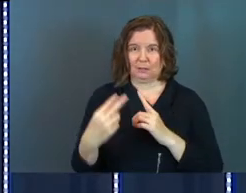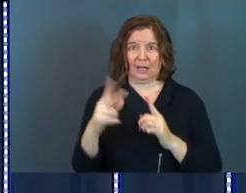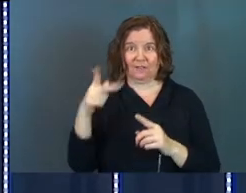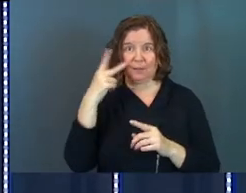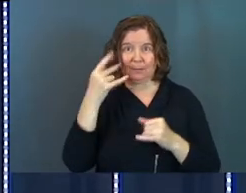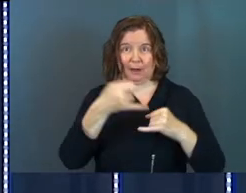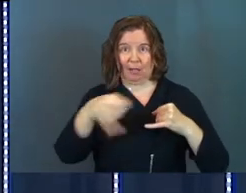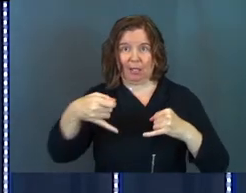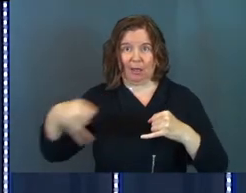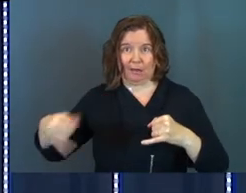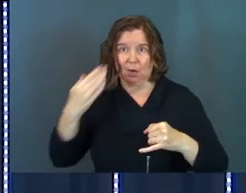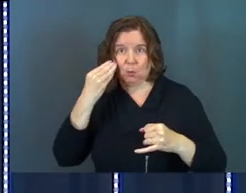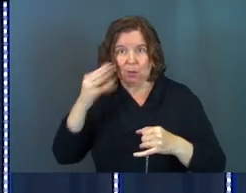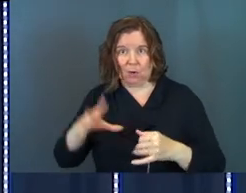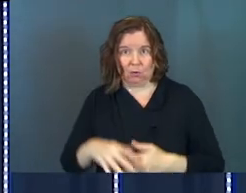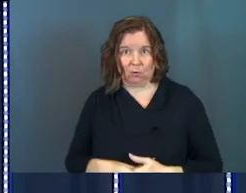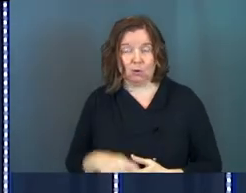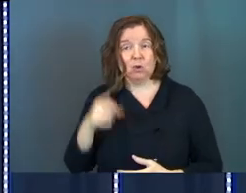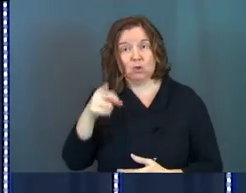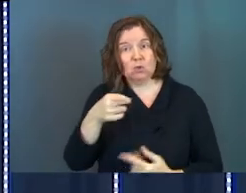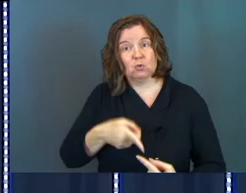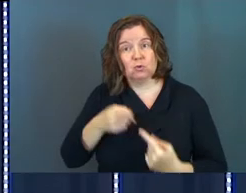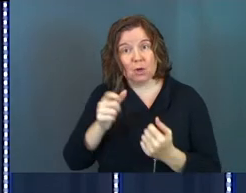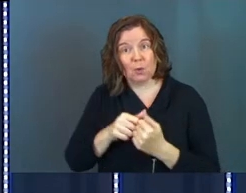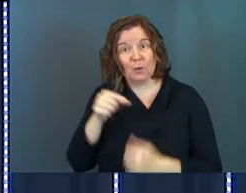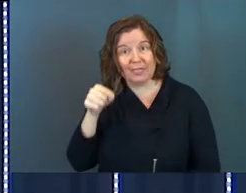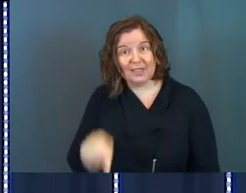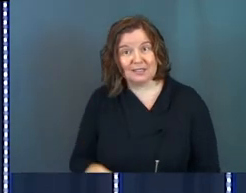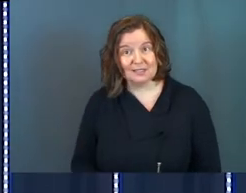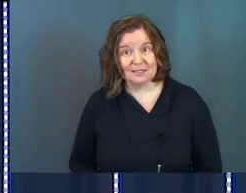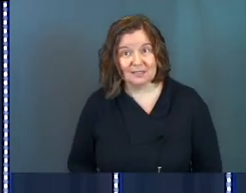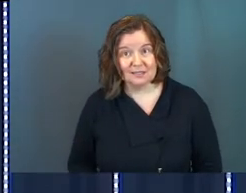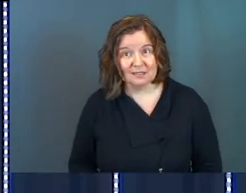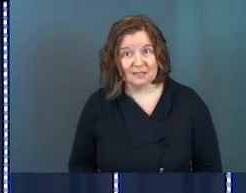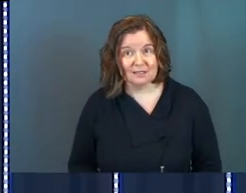political line you're on. You struggle with this.